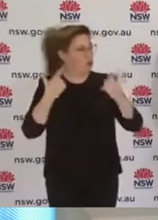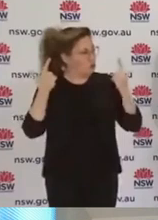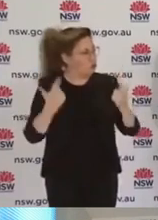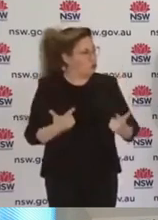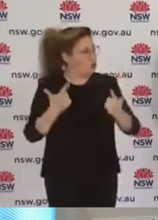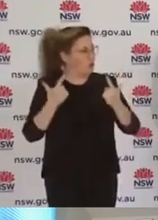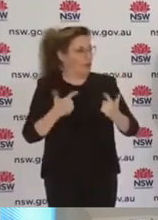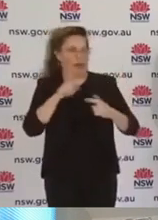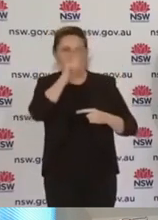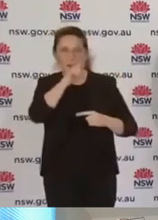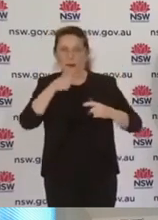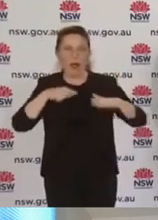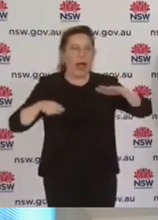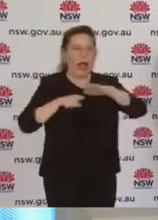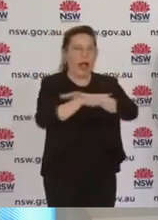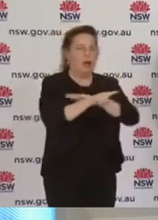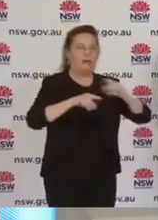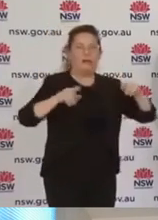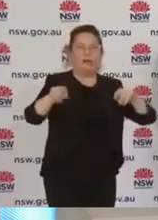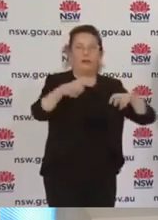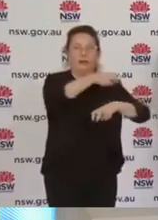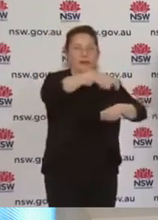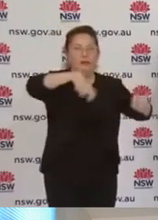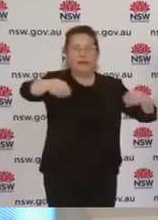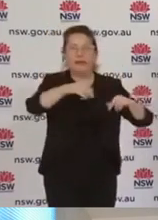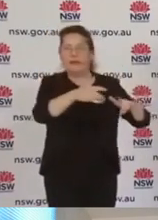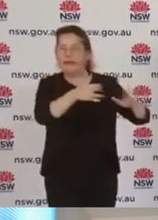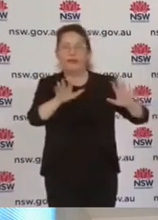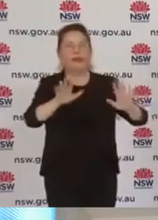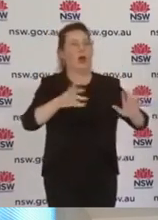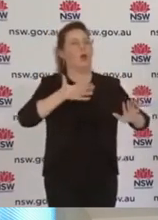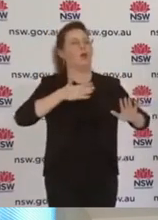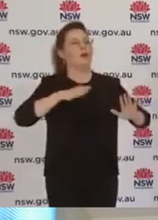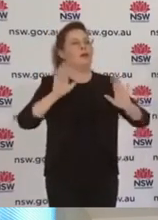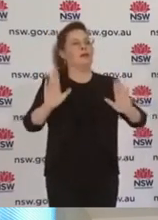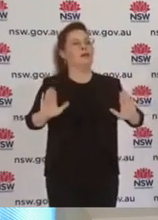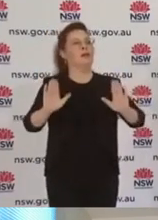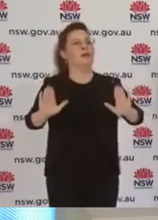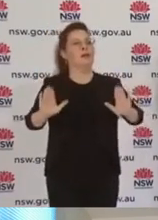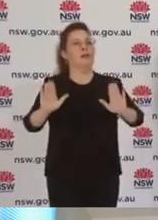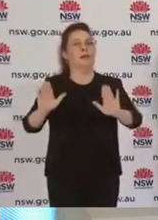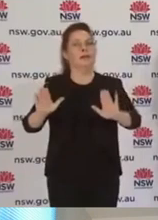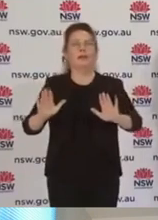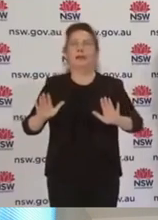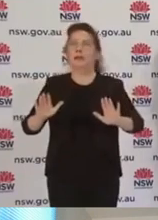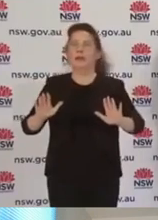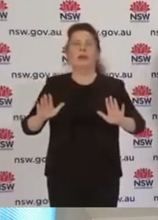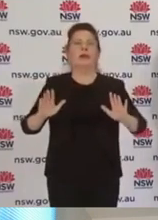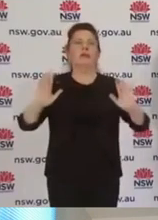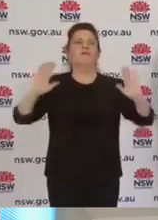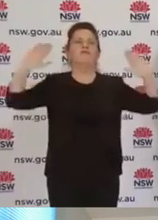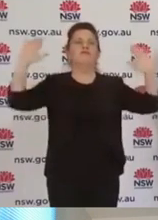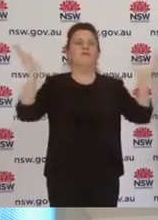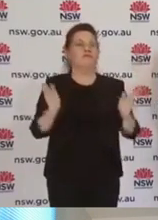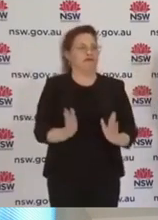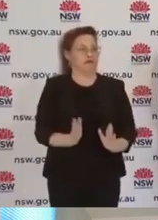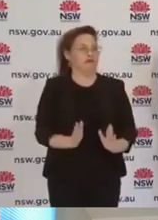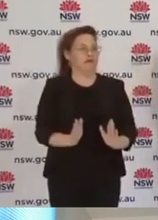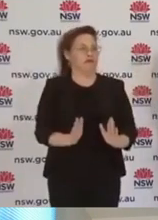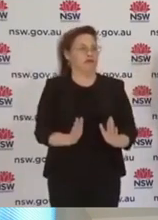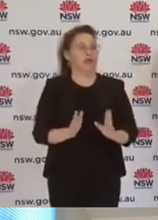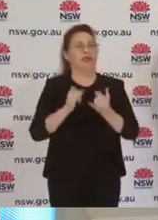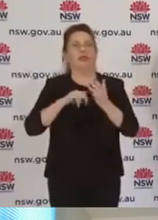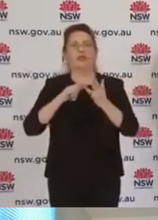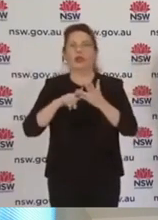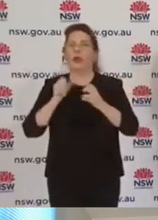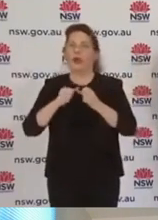and our part in this is to get New South Wales Health ahead of the Delta variants. The fines are some of the